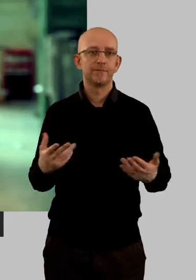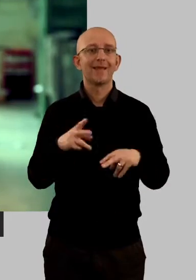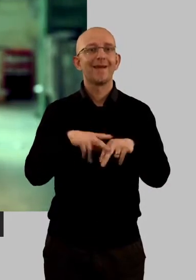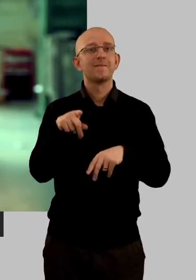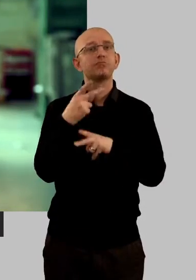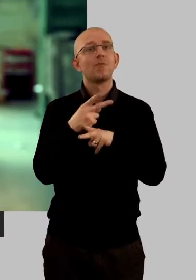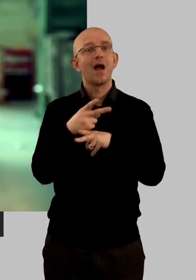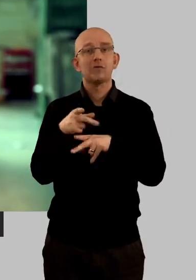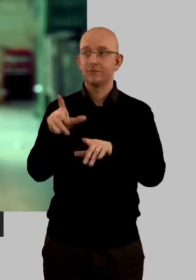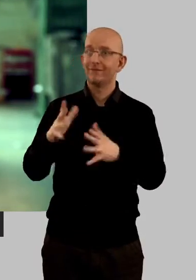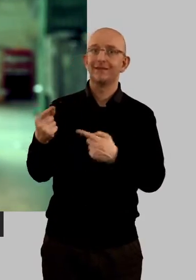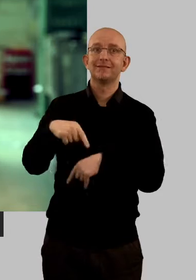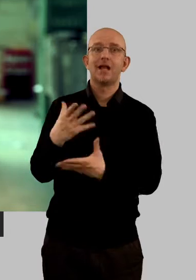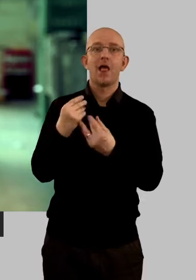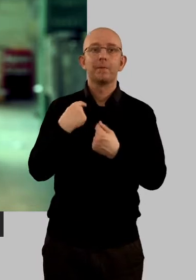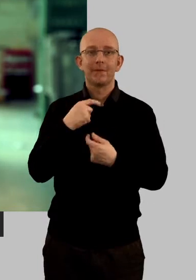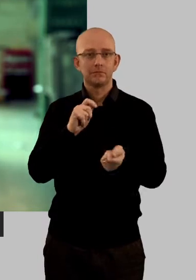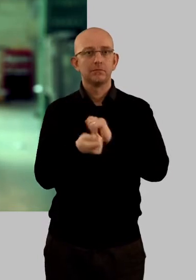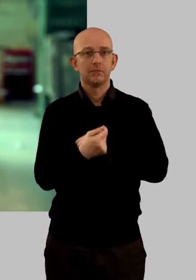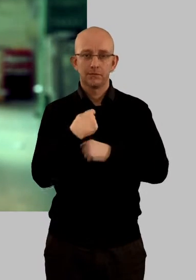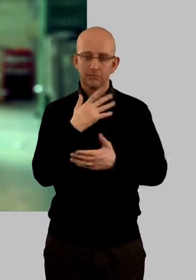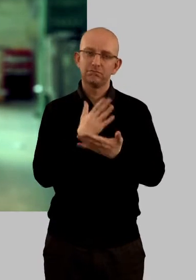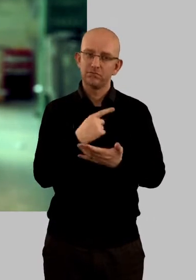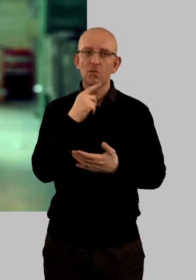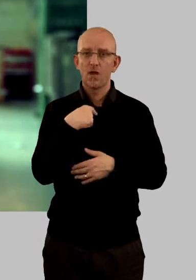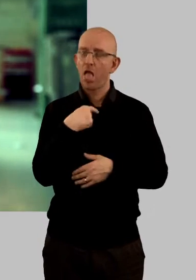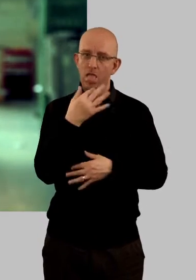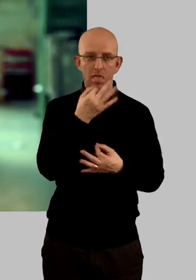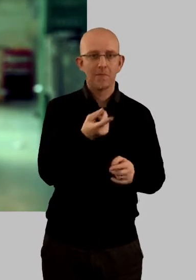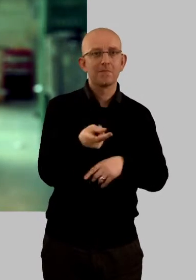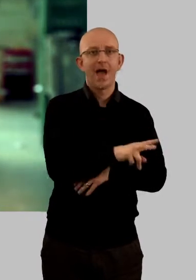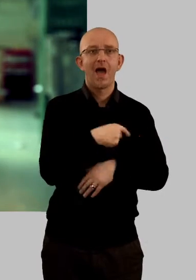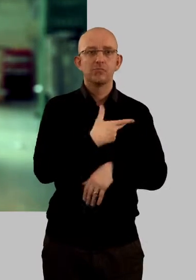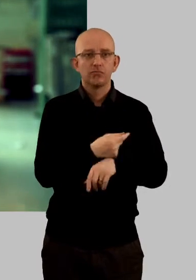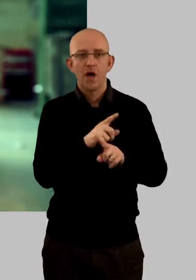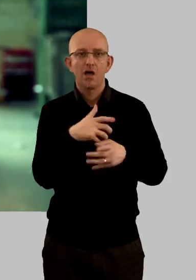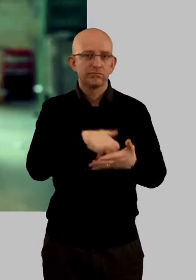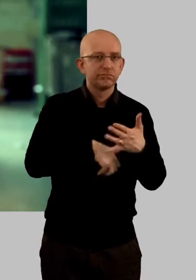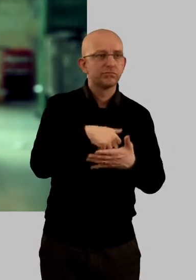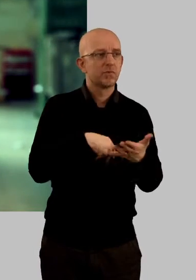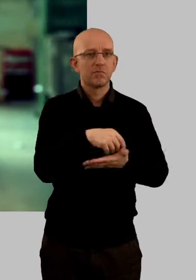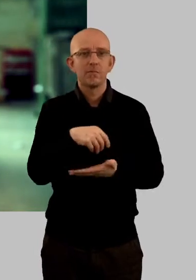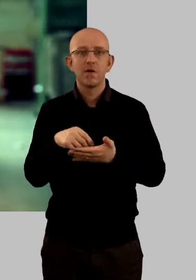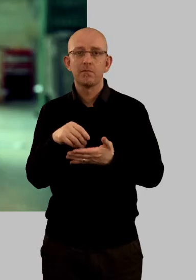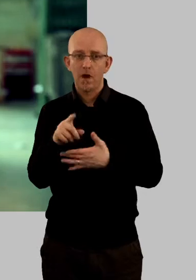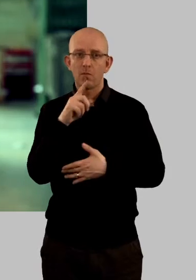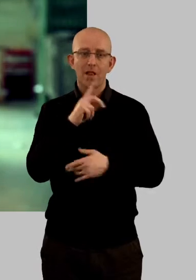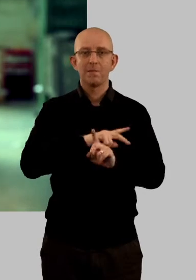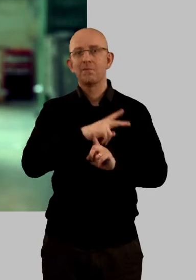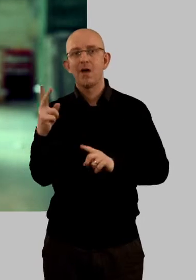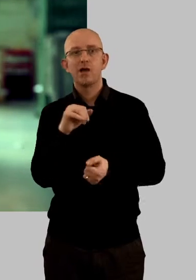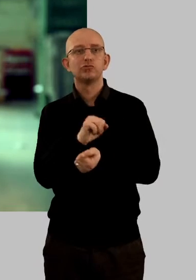If probation staff hadn't been there to help me turn my life around, I'm pretty certain I would be back on drugs and doing robberies to help me pay for them.